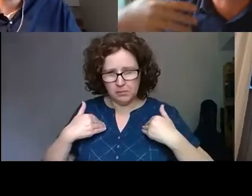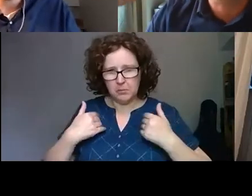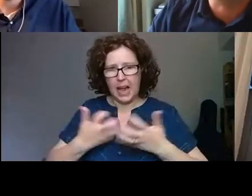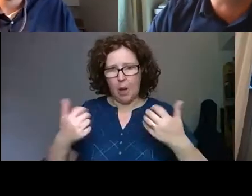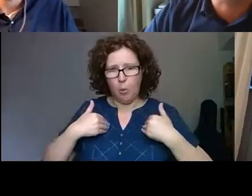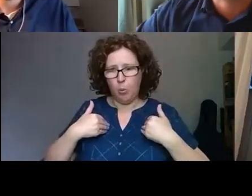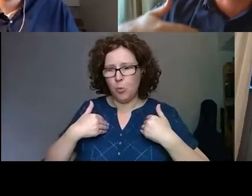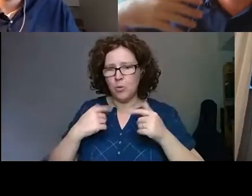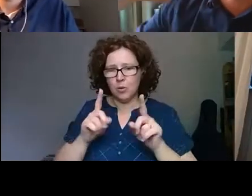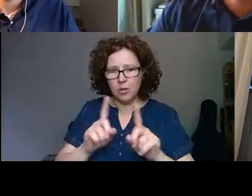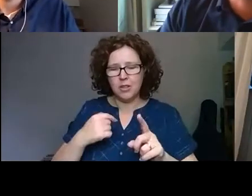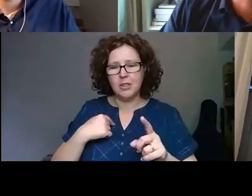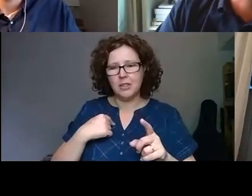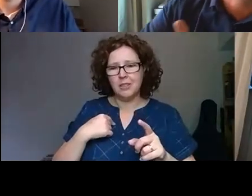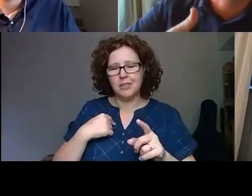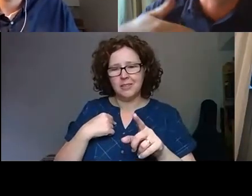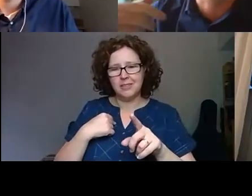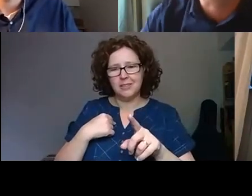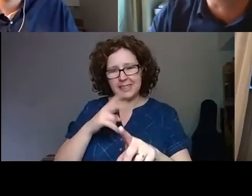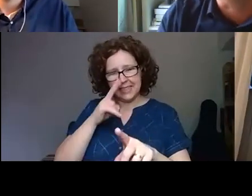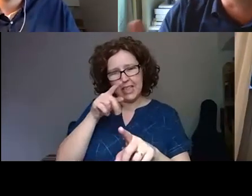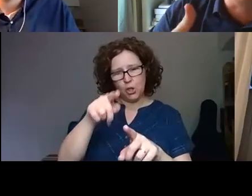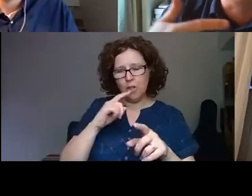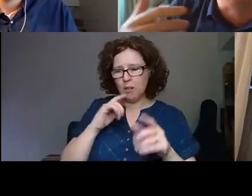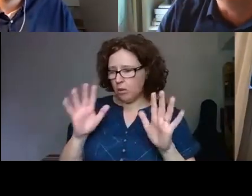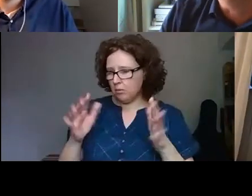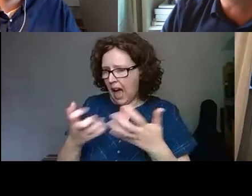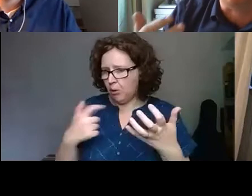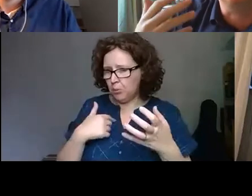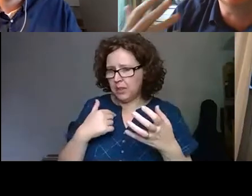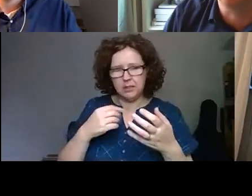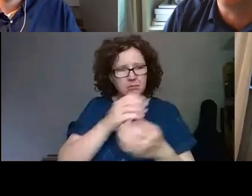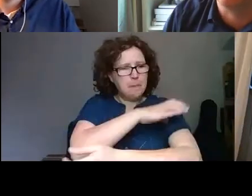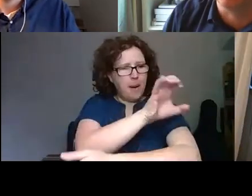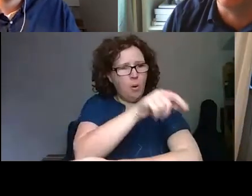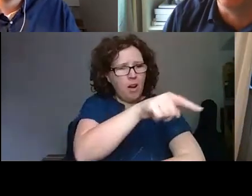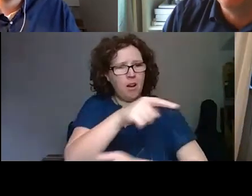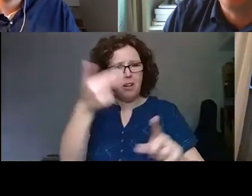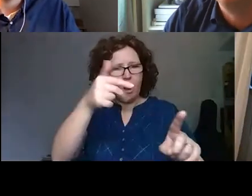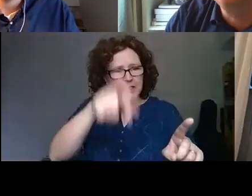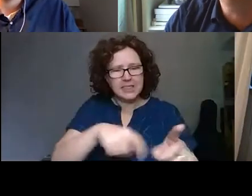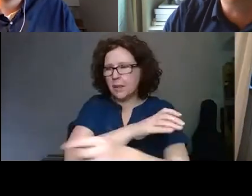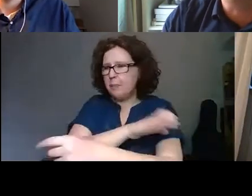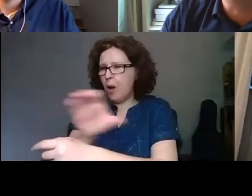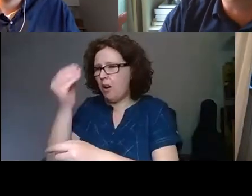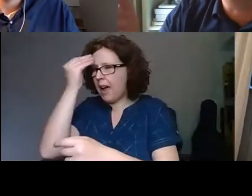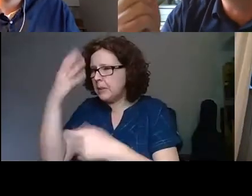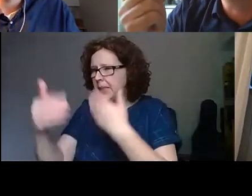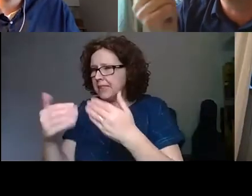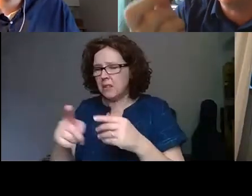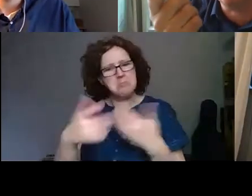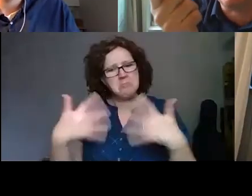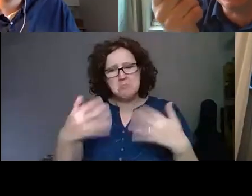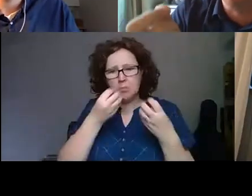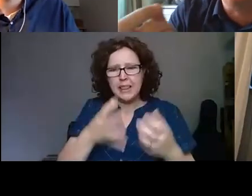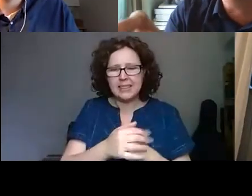thinking, how can we empower scholars? You know, how can we change the culture within our organization to adapt? That's so fascinating. Niall, for you, what, what was,